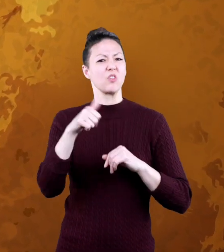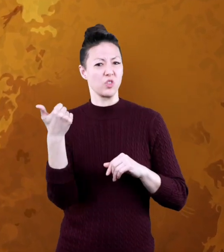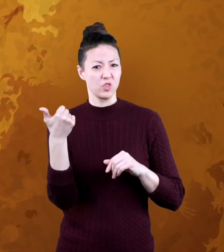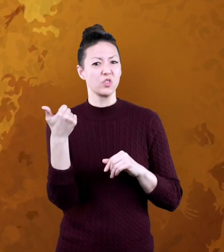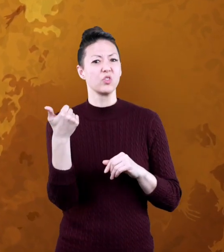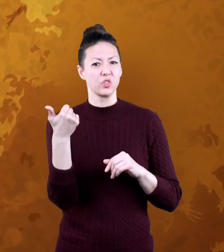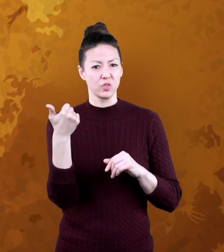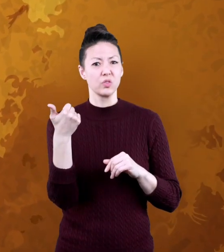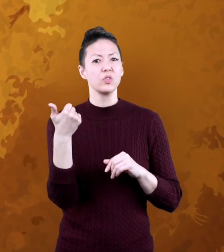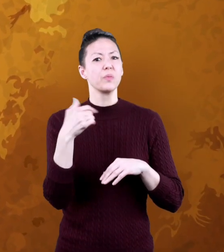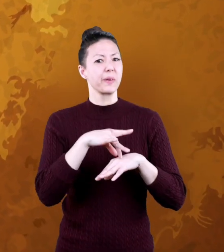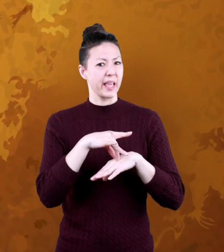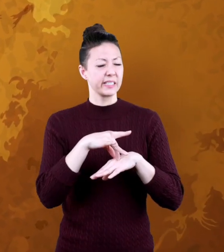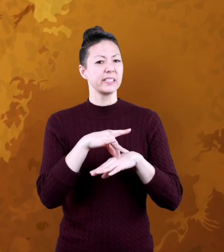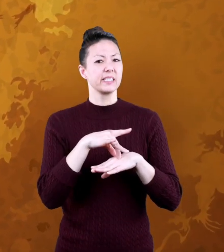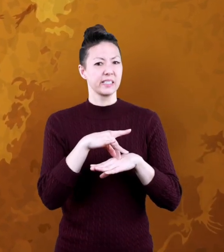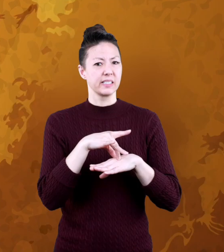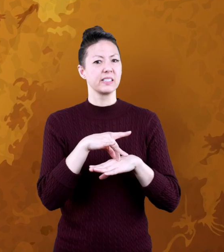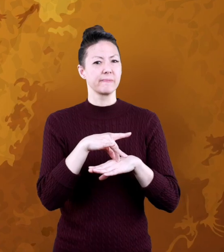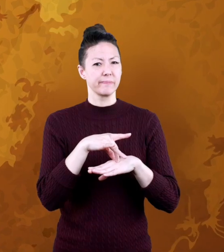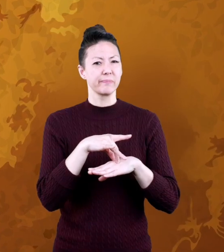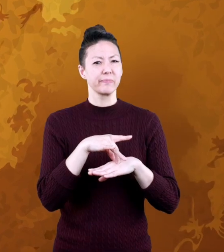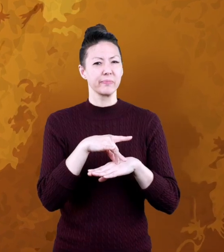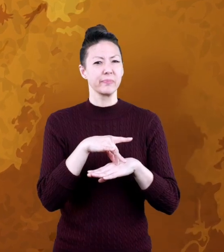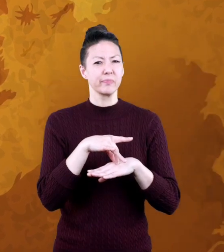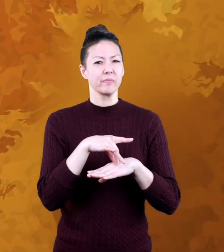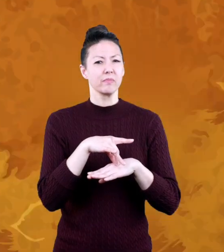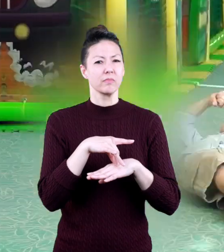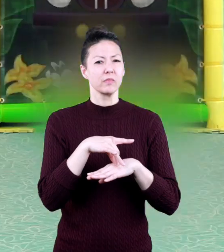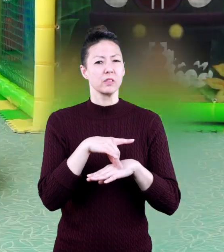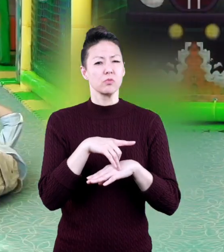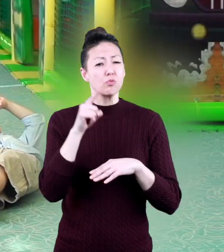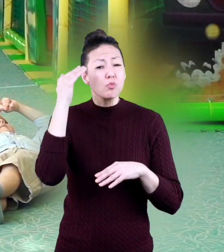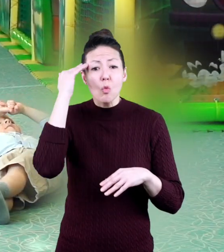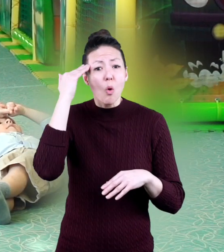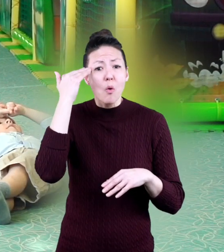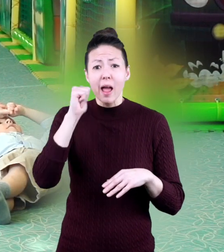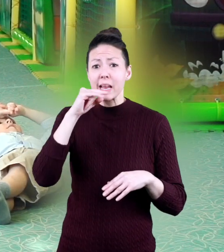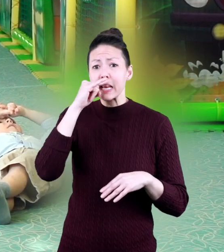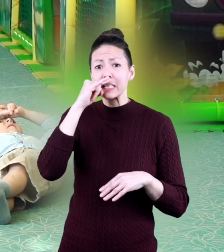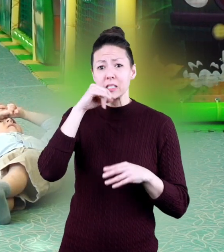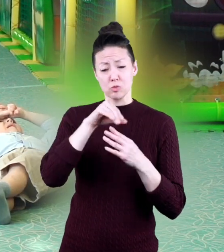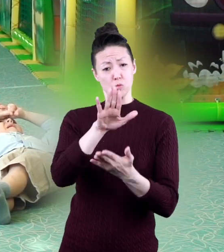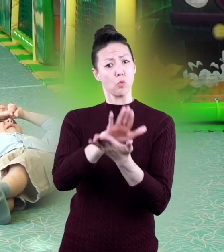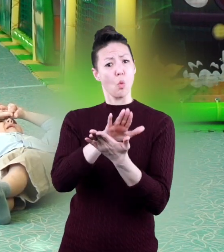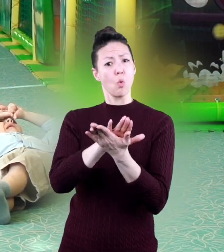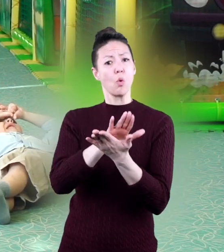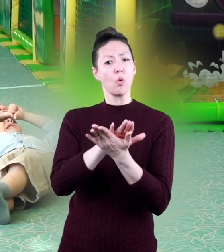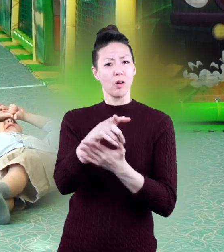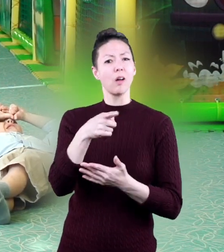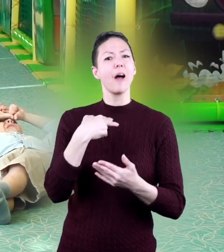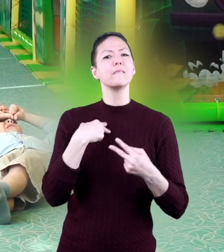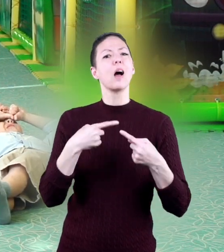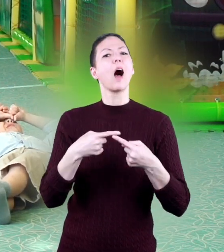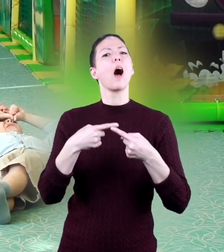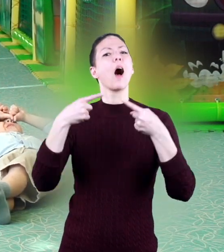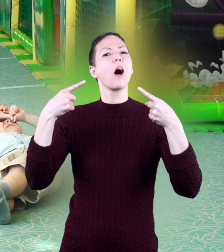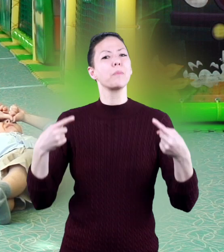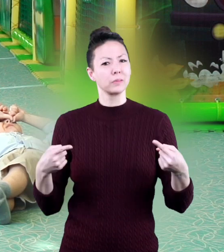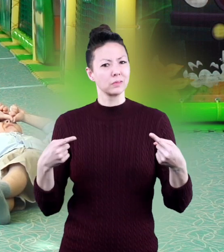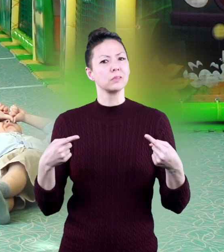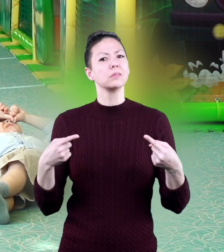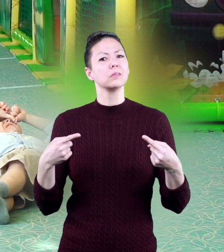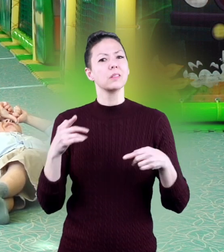that makes Venus different from the other planets. Do you know any kids at your school that have to do the